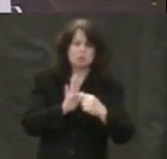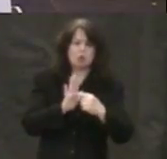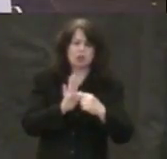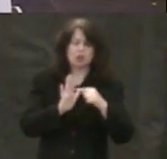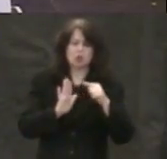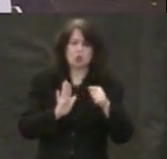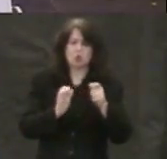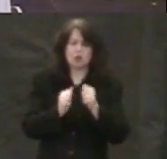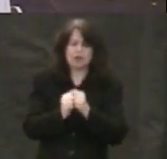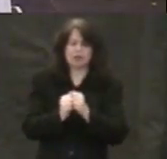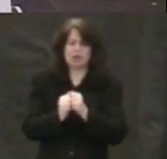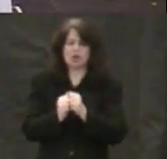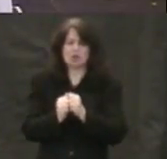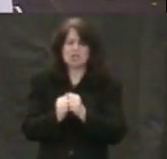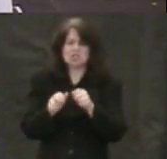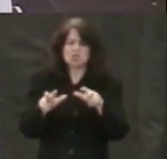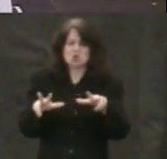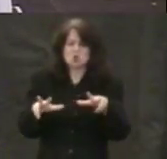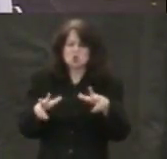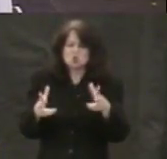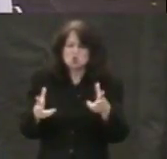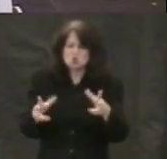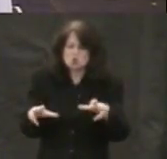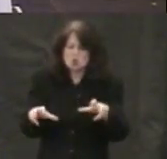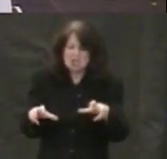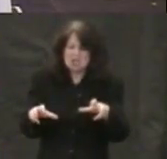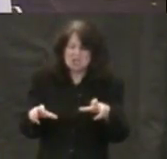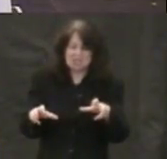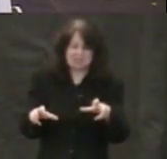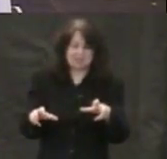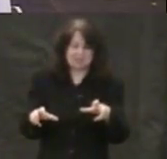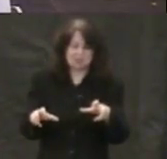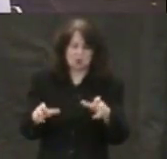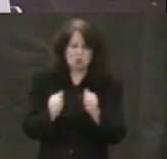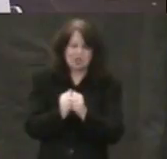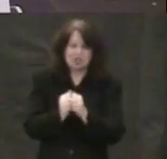greed with the stories they have made up.